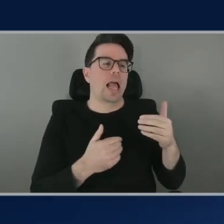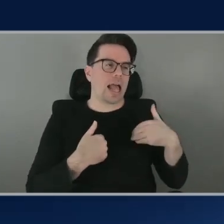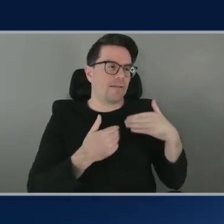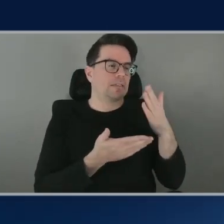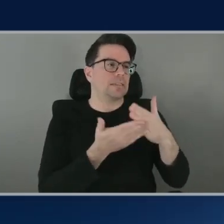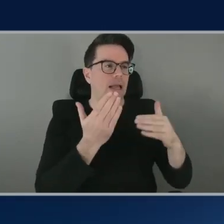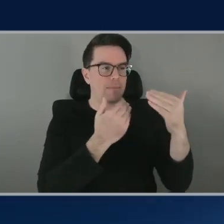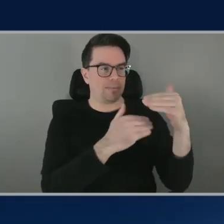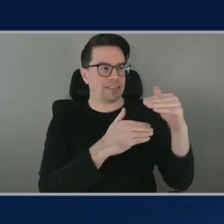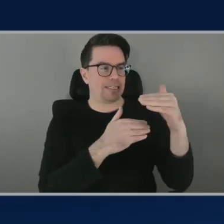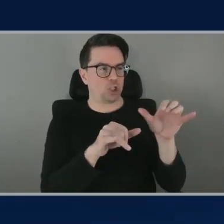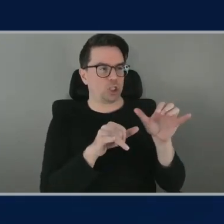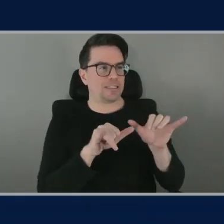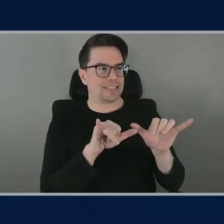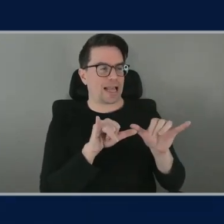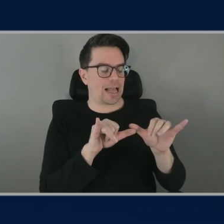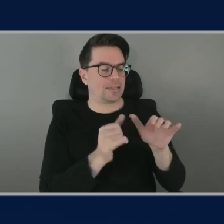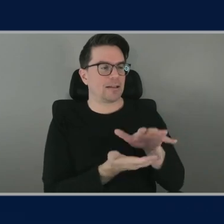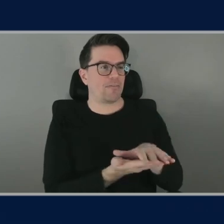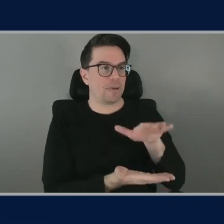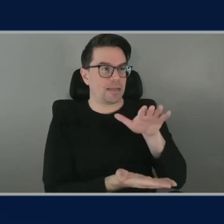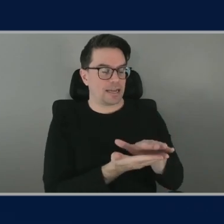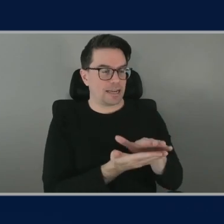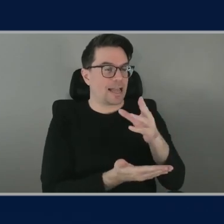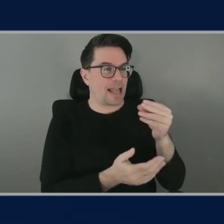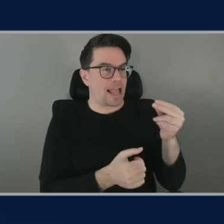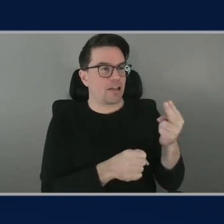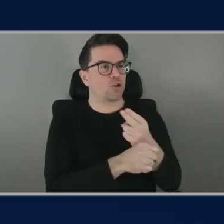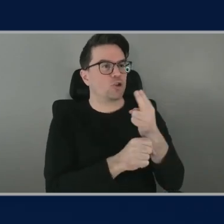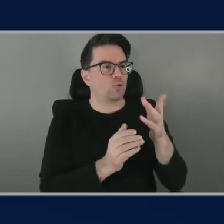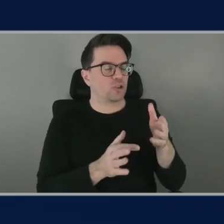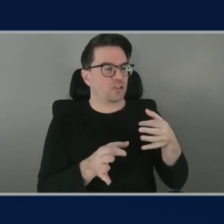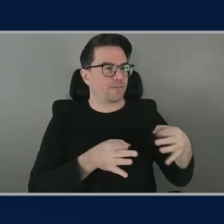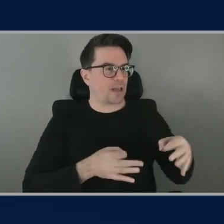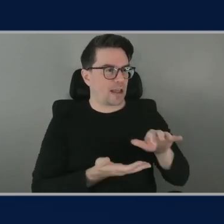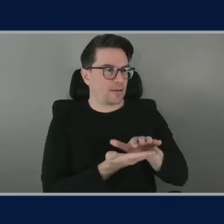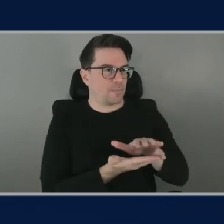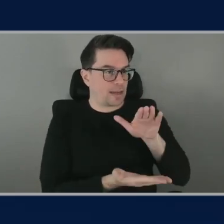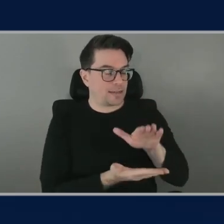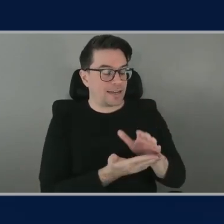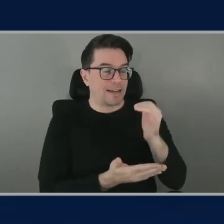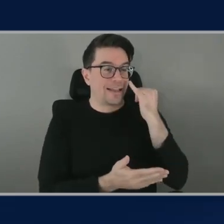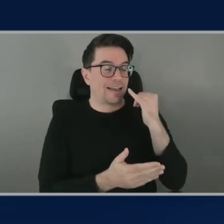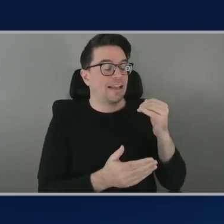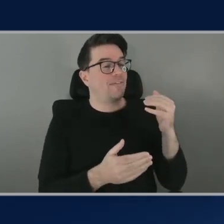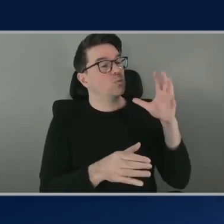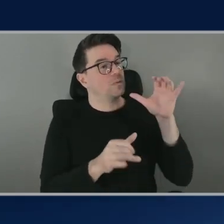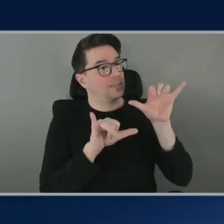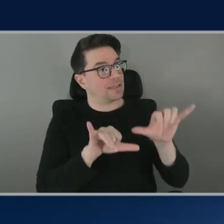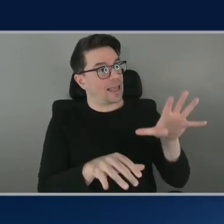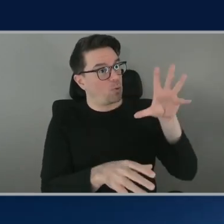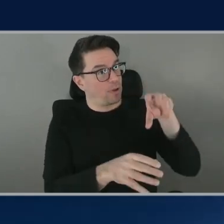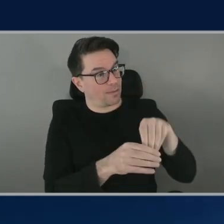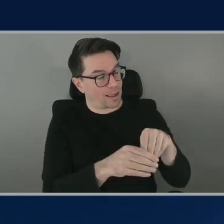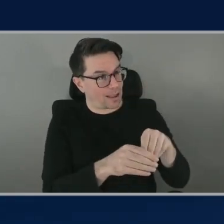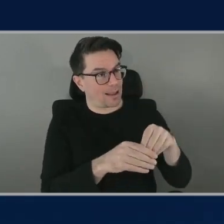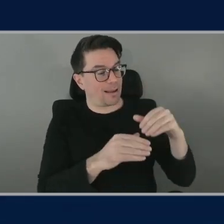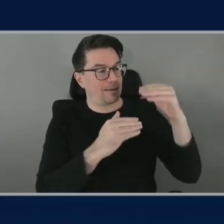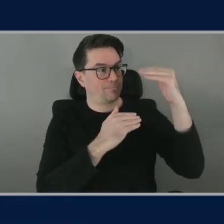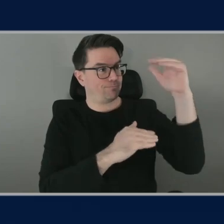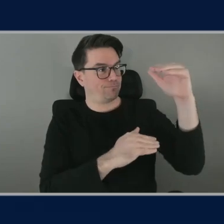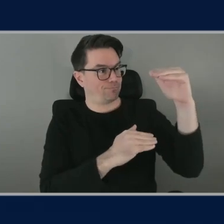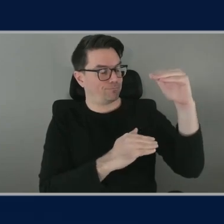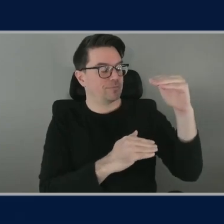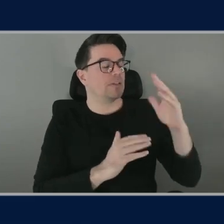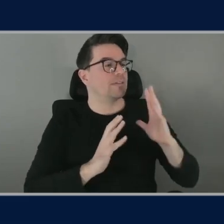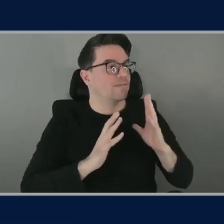size of uh metadata in user-defined metadata but as long as you keep within those size limits you can uh if you're actually trying